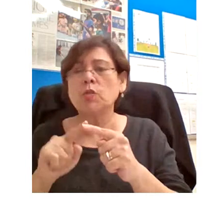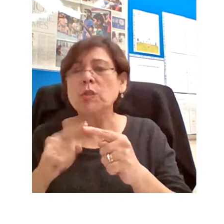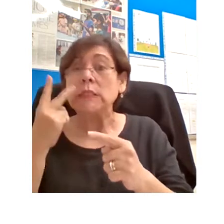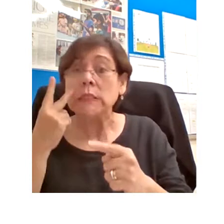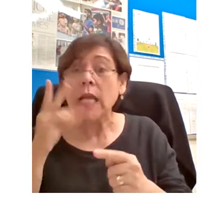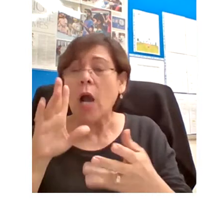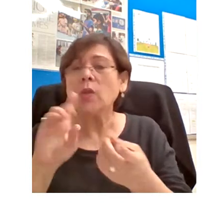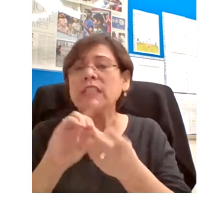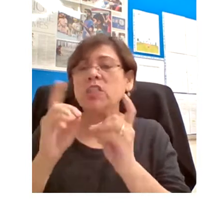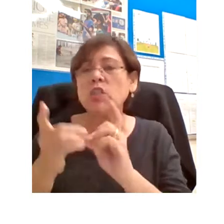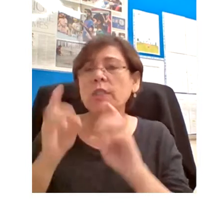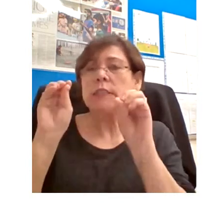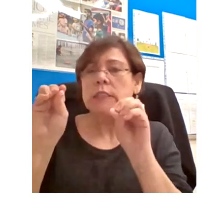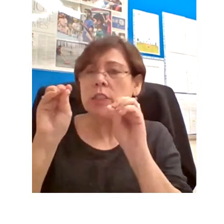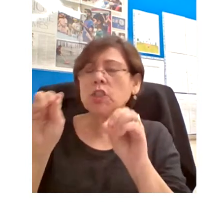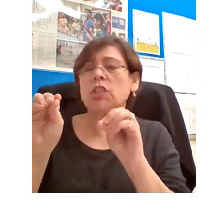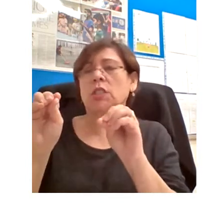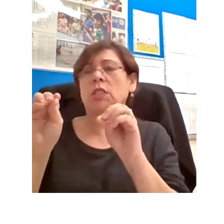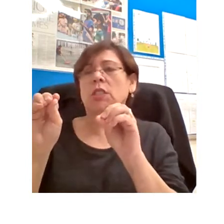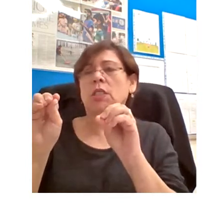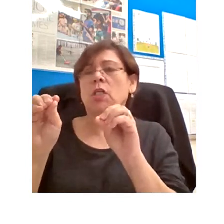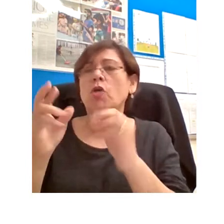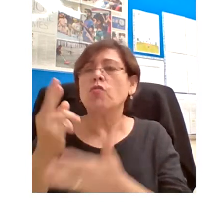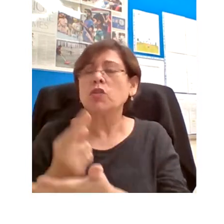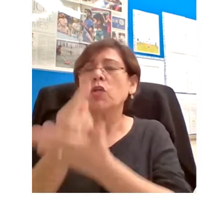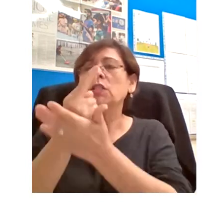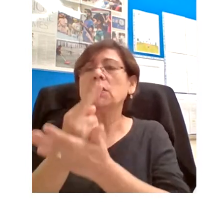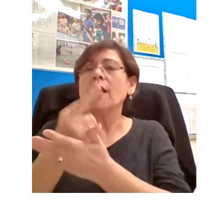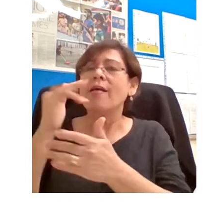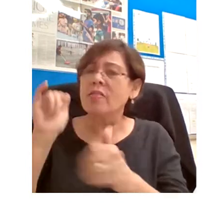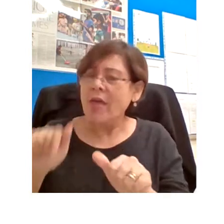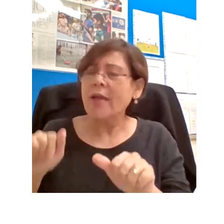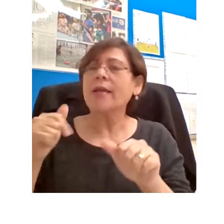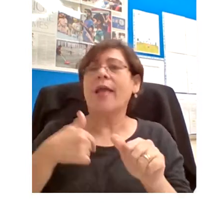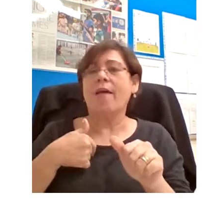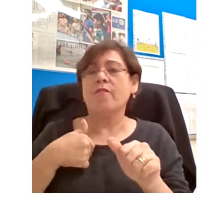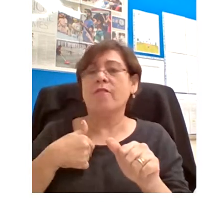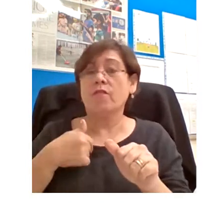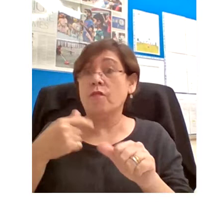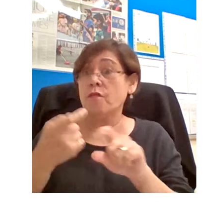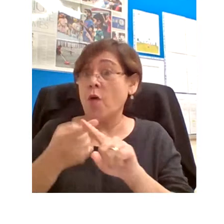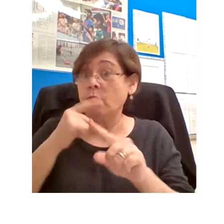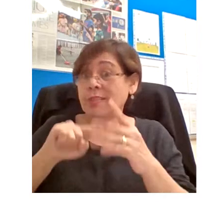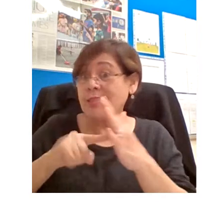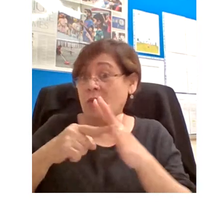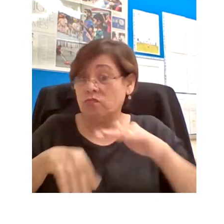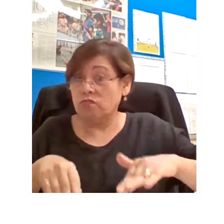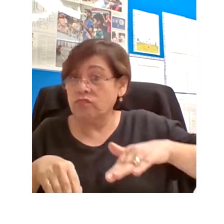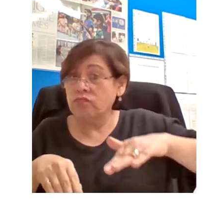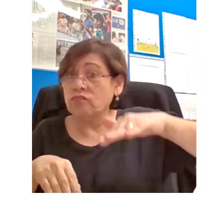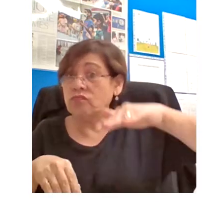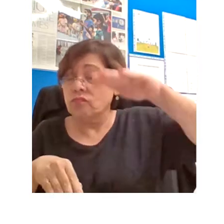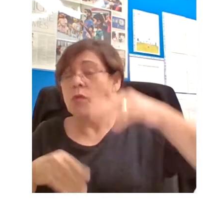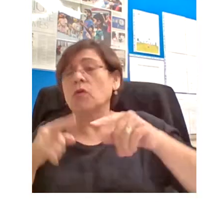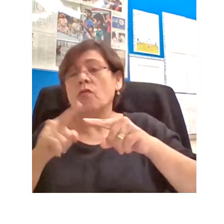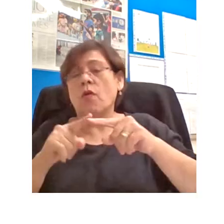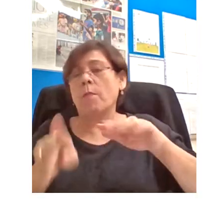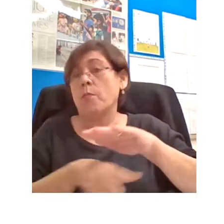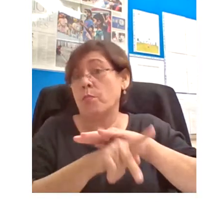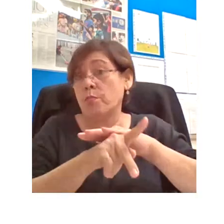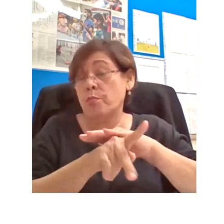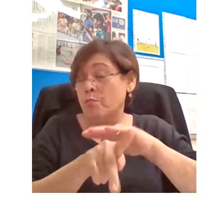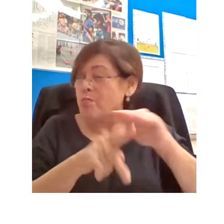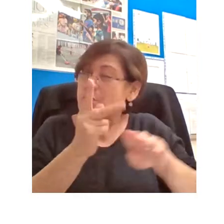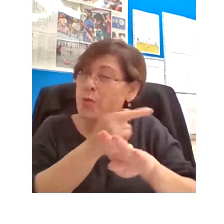that could be deployed at every educational level from elementary school to postgraduate. And the University of Oxford,